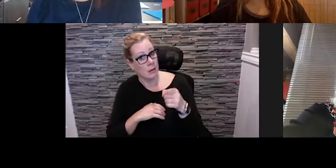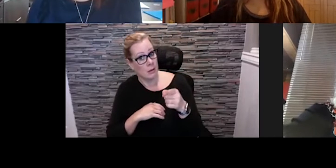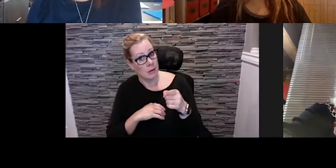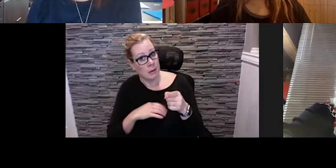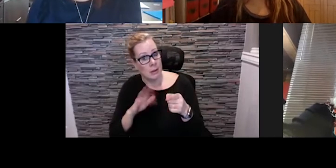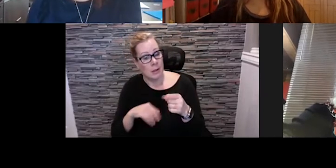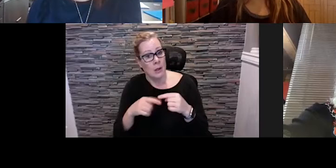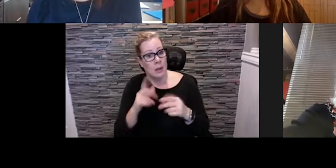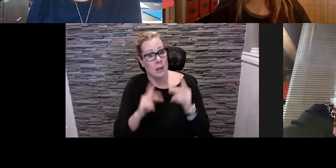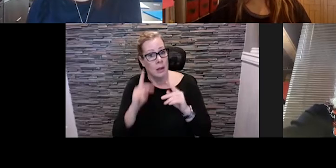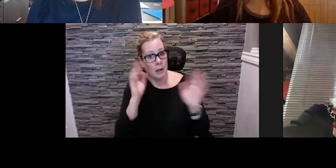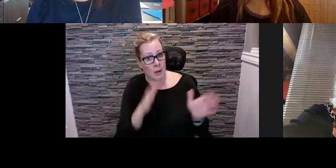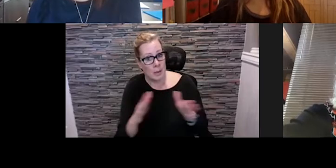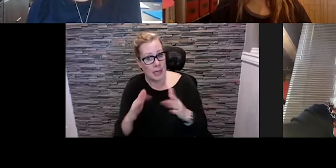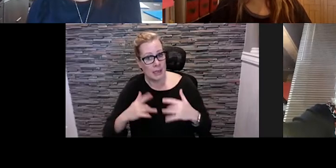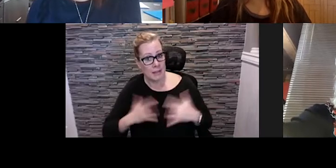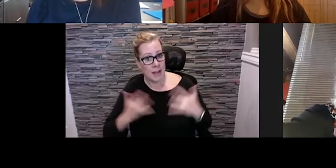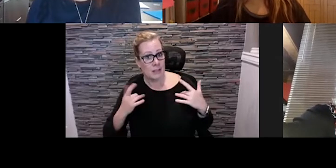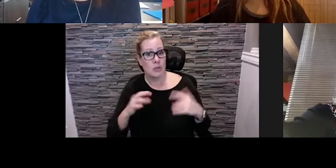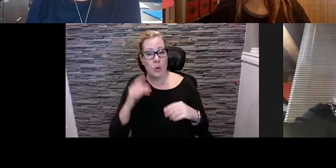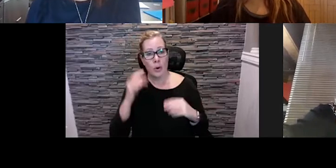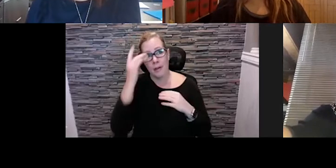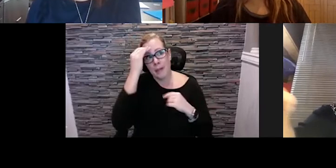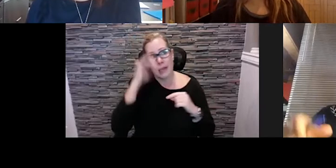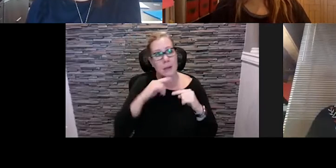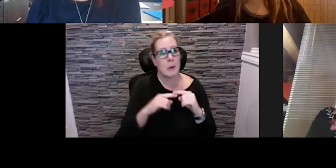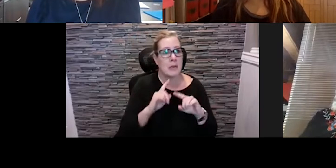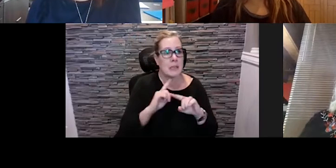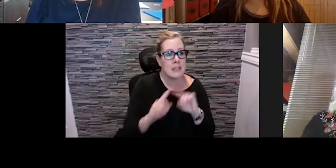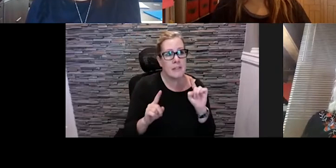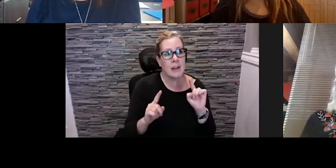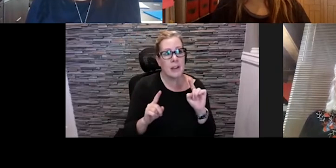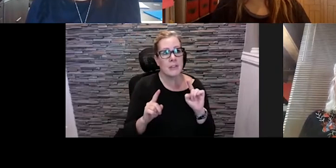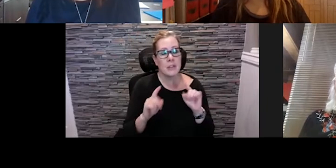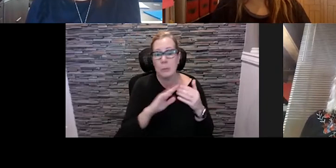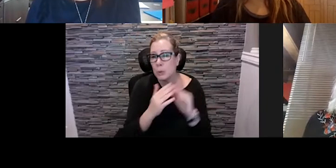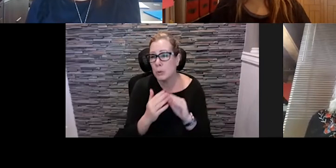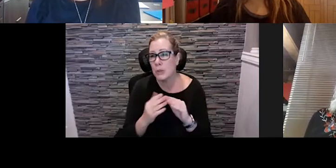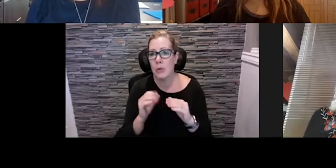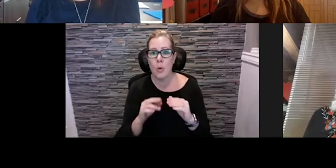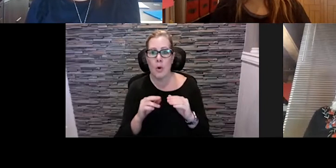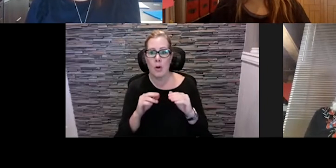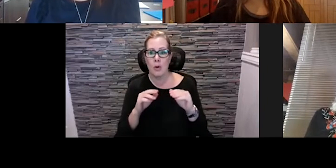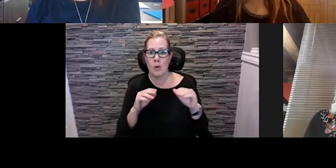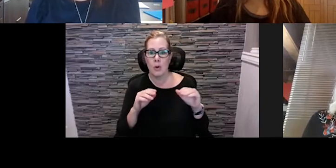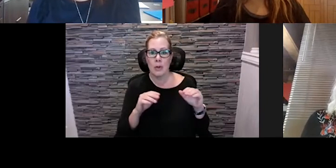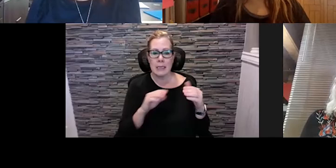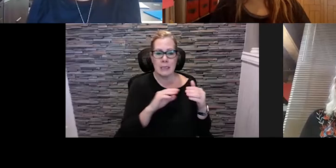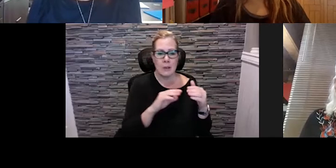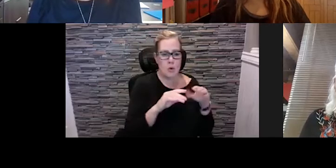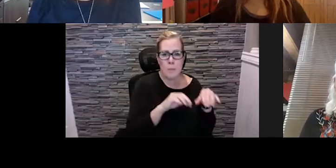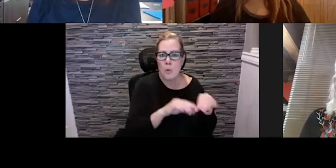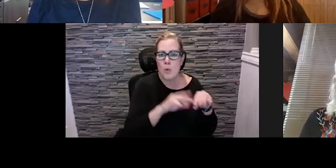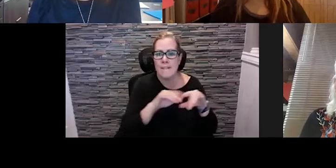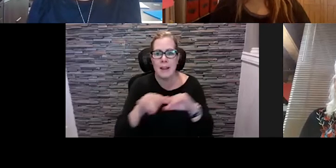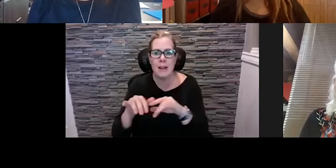and you know either thinking of. different scale or moving them to different communities or having them row from a city perspective, what are some of